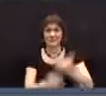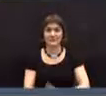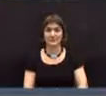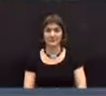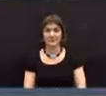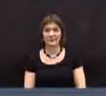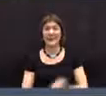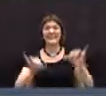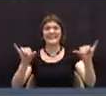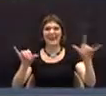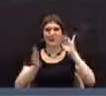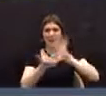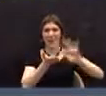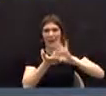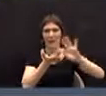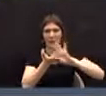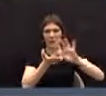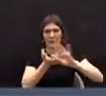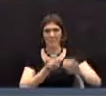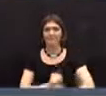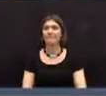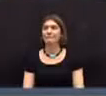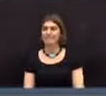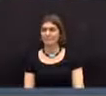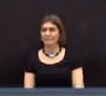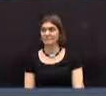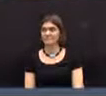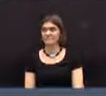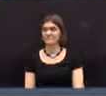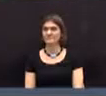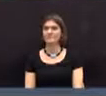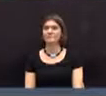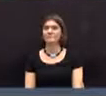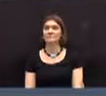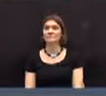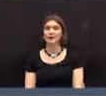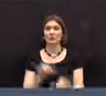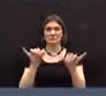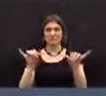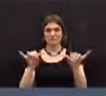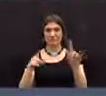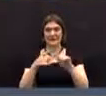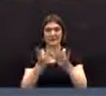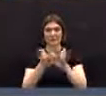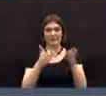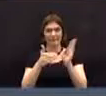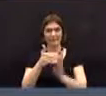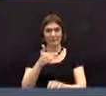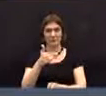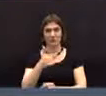rise and remain counted. Remain standing until we count you.